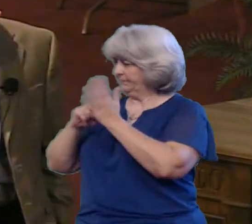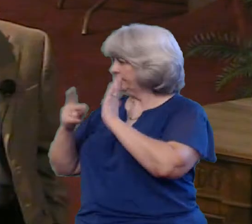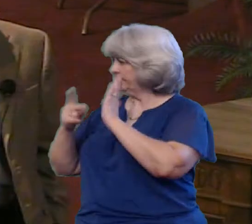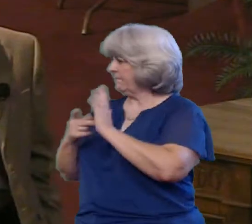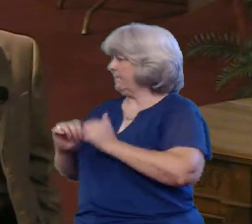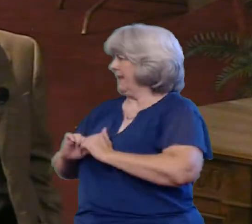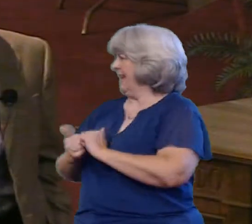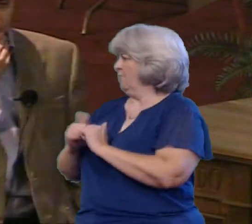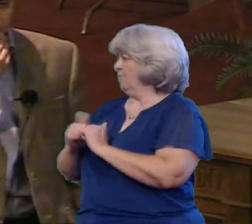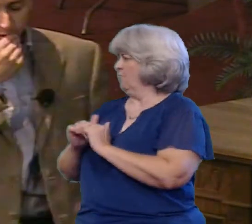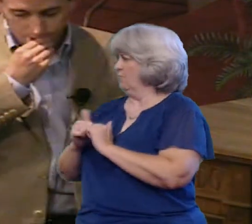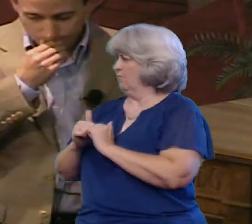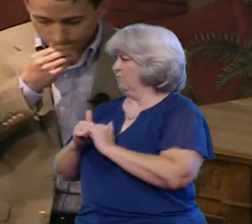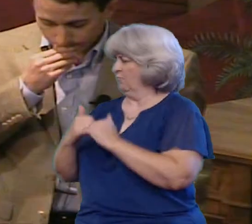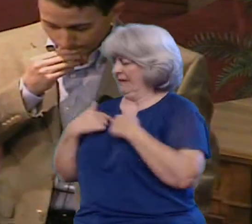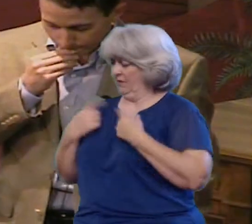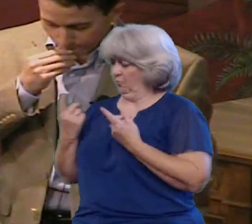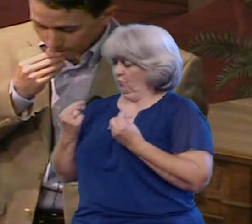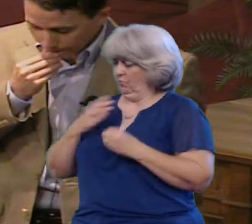How do we serve our purpose?